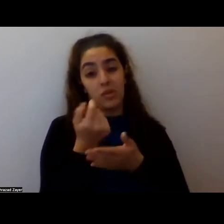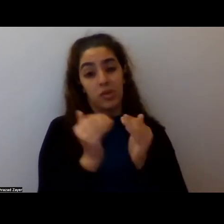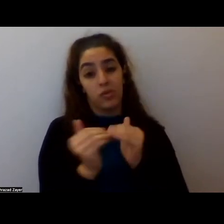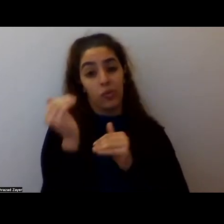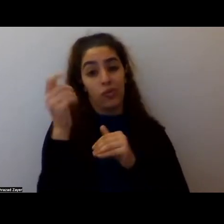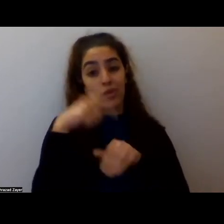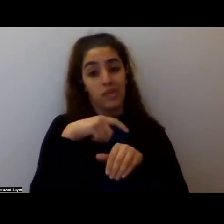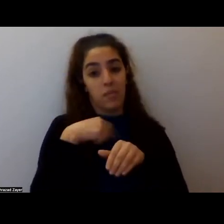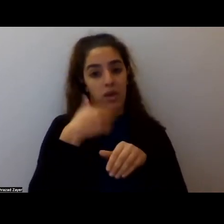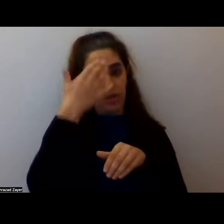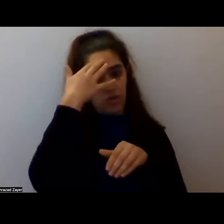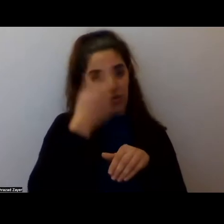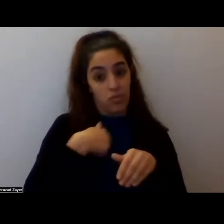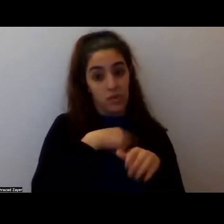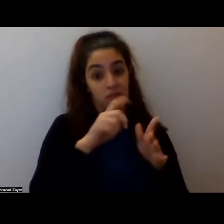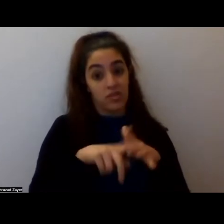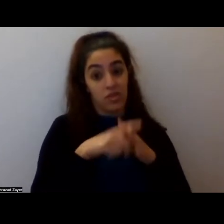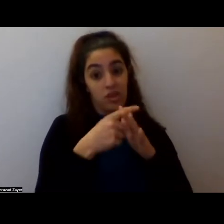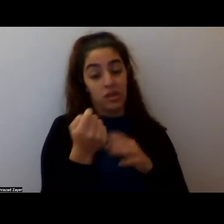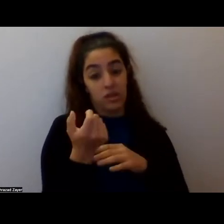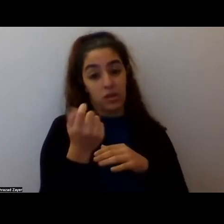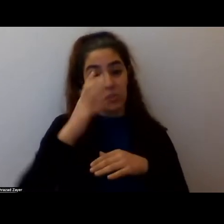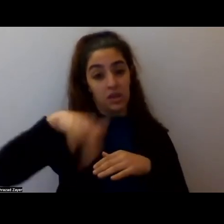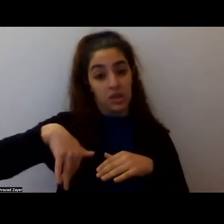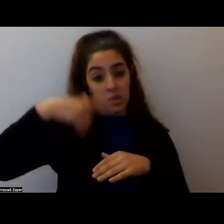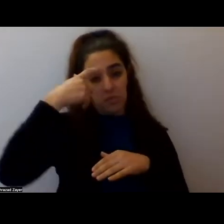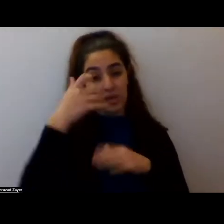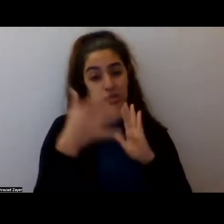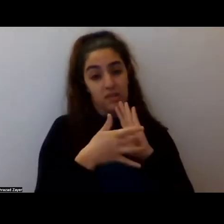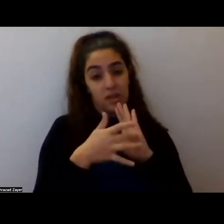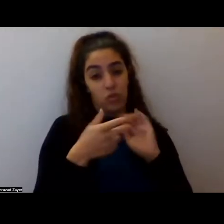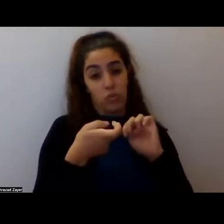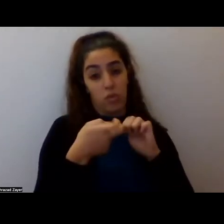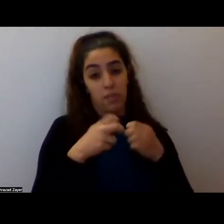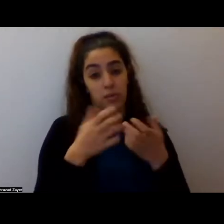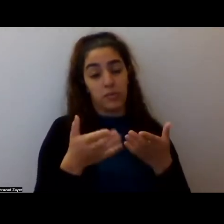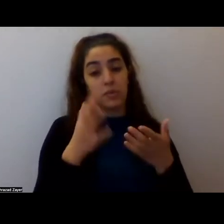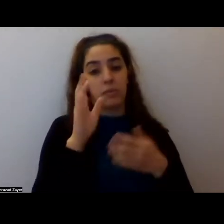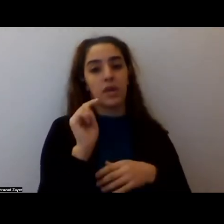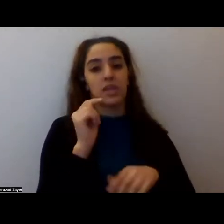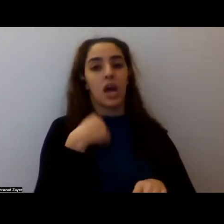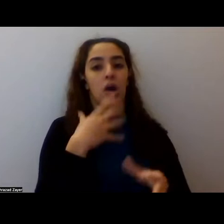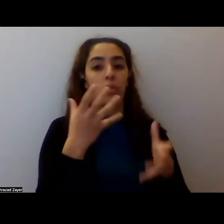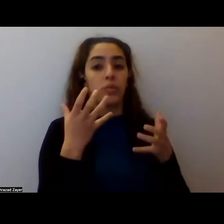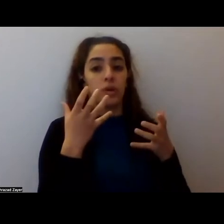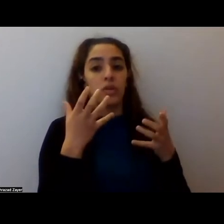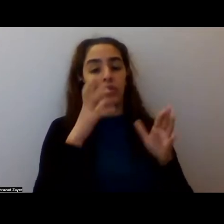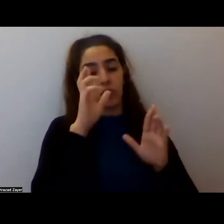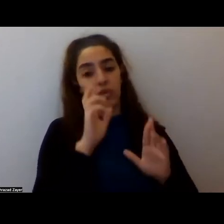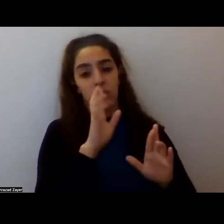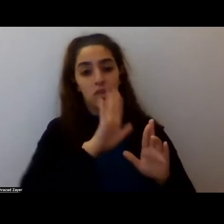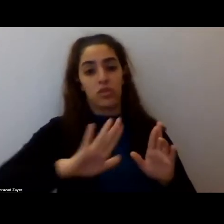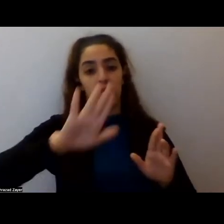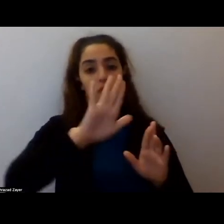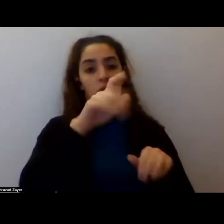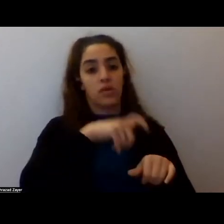we started a little bit late due to, um, our, our technical issue. Um, but I, I do want to be respectful of folks this time